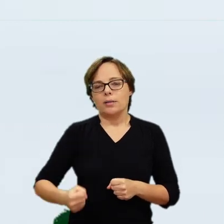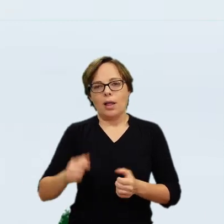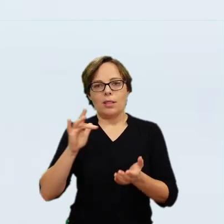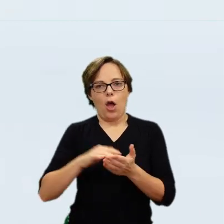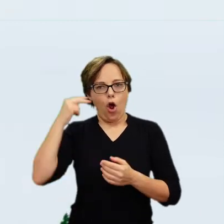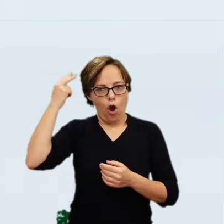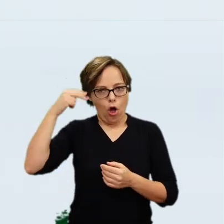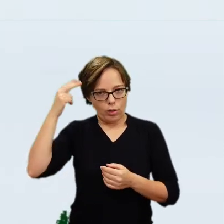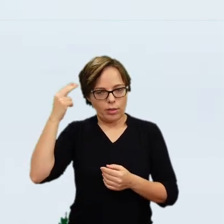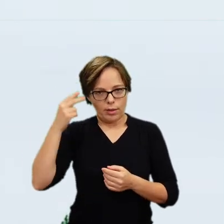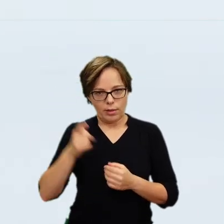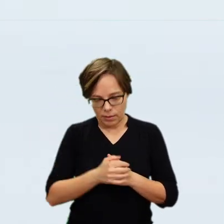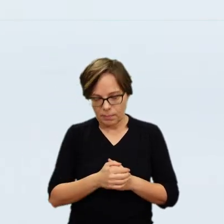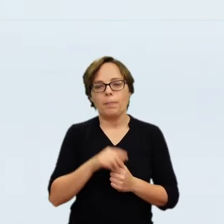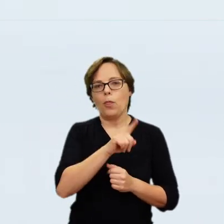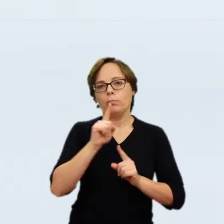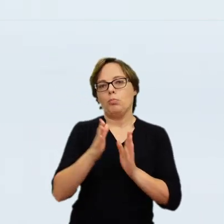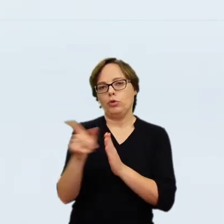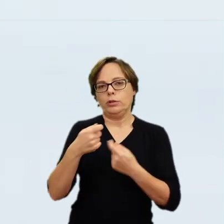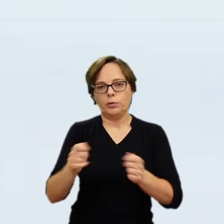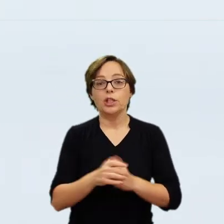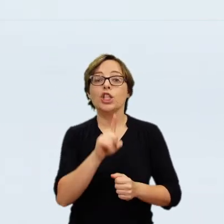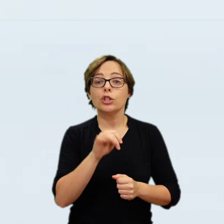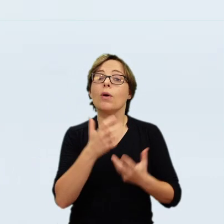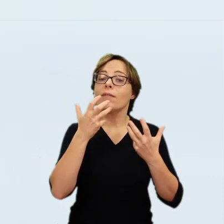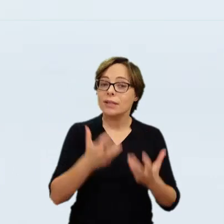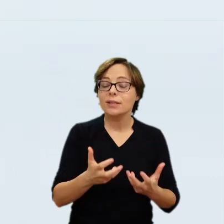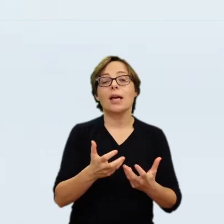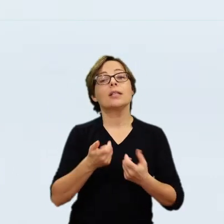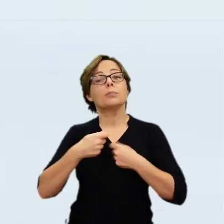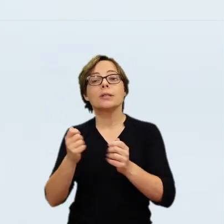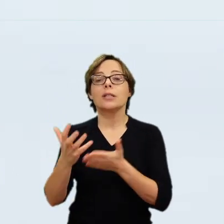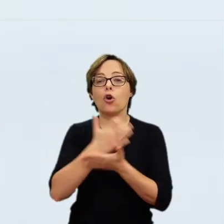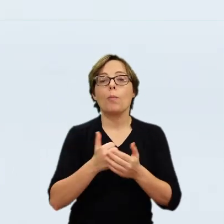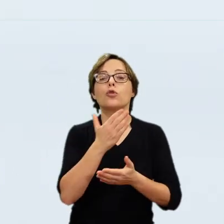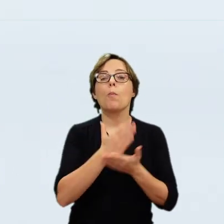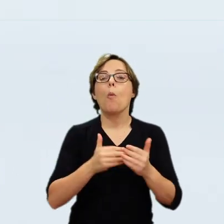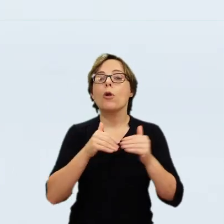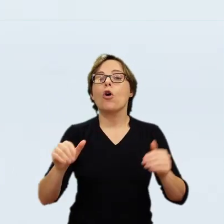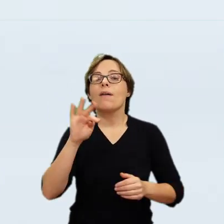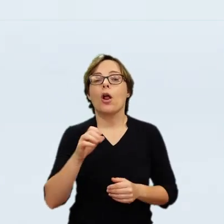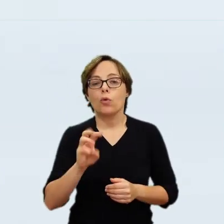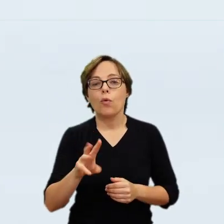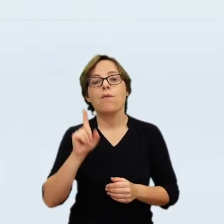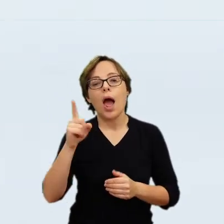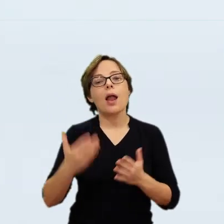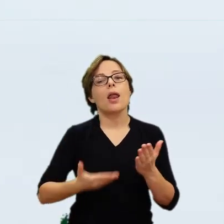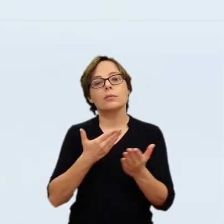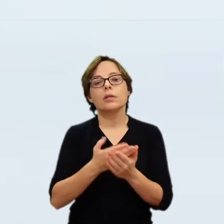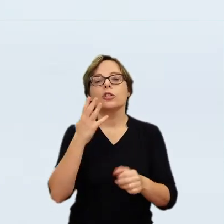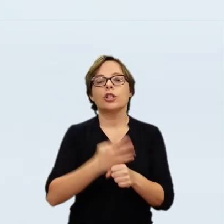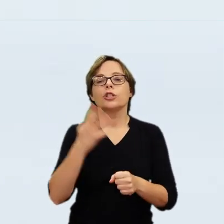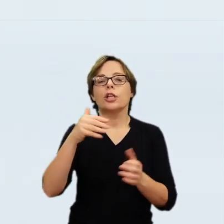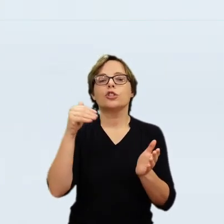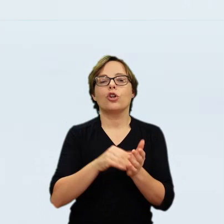and which was also displayed at Orochów. The couple, however, established their residence at Gzików,